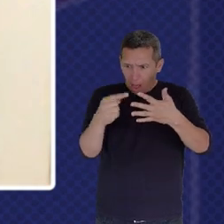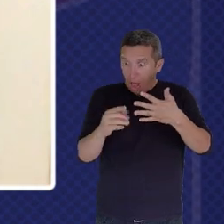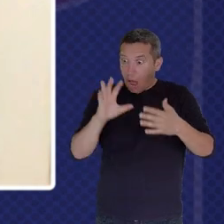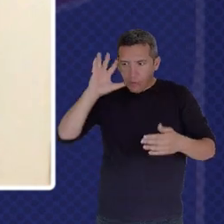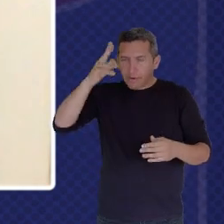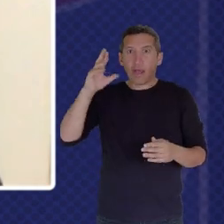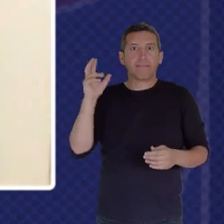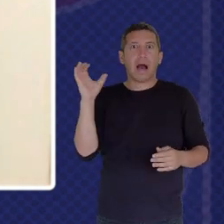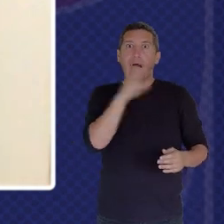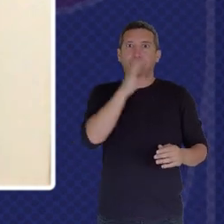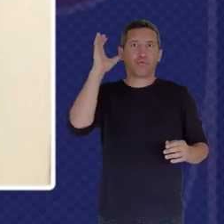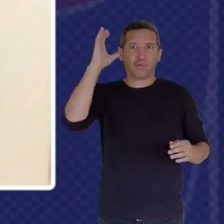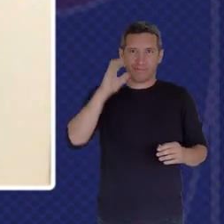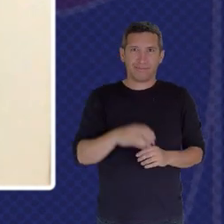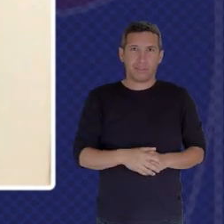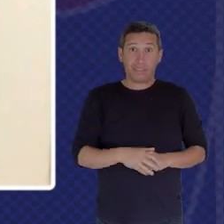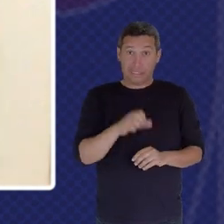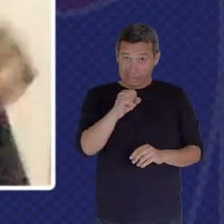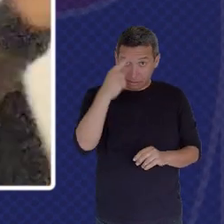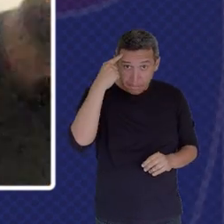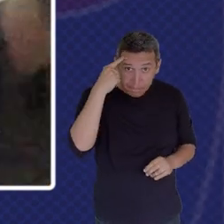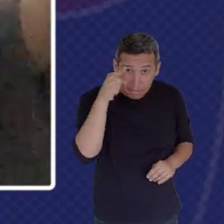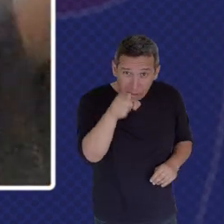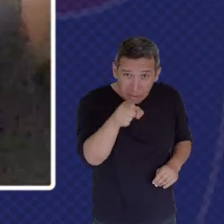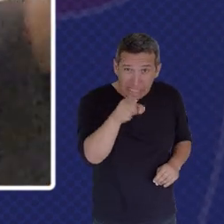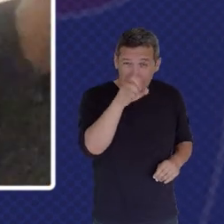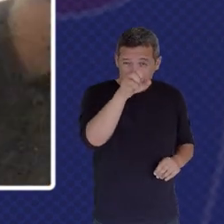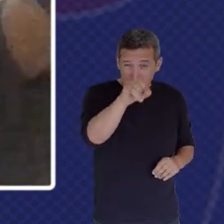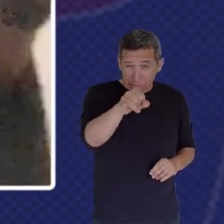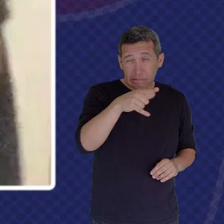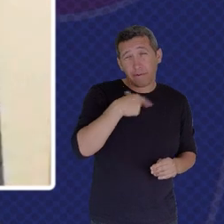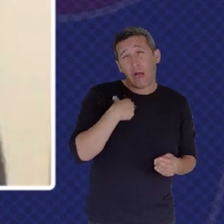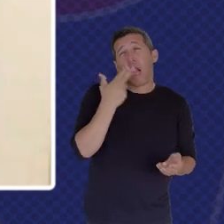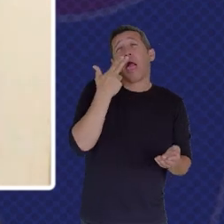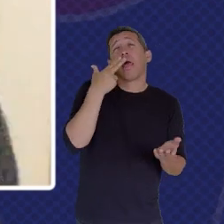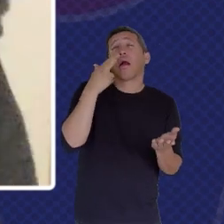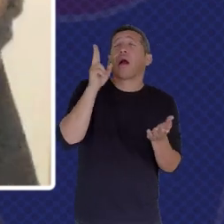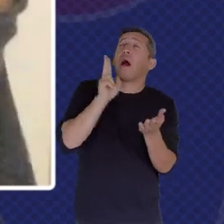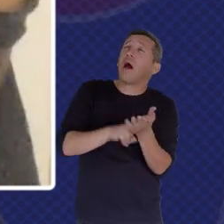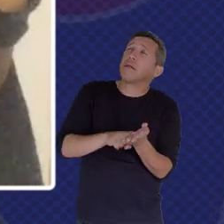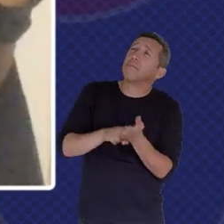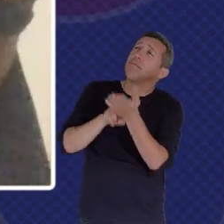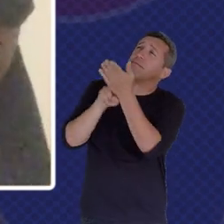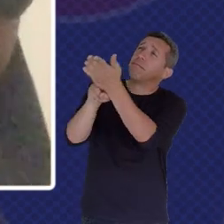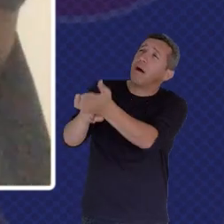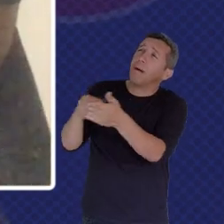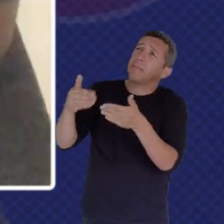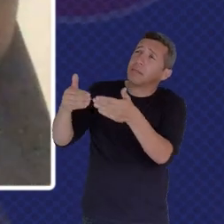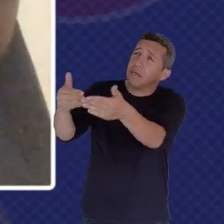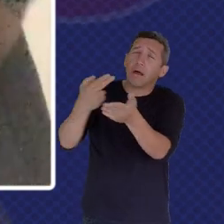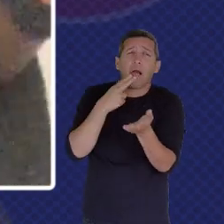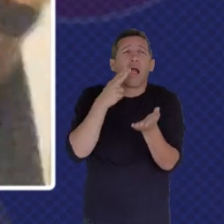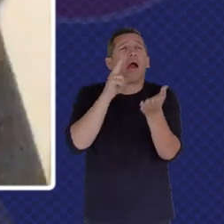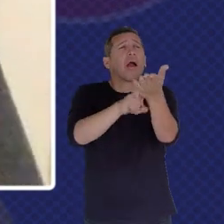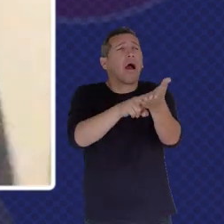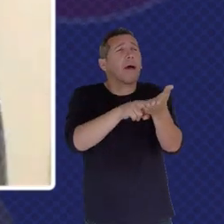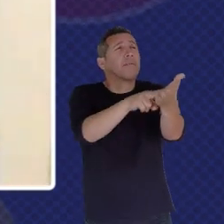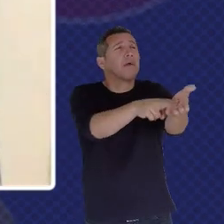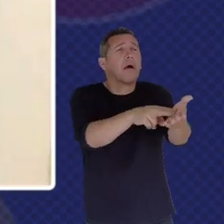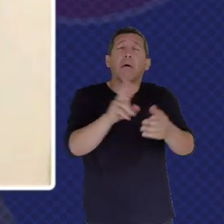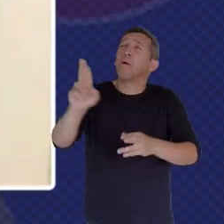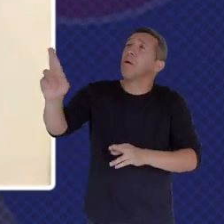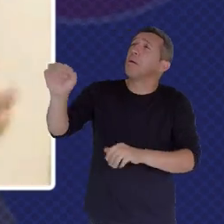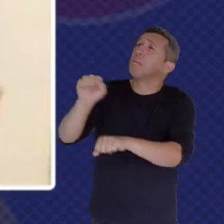Think About It If We Had To Write Letters To Every Single Ministry And Every Single Agency And